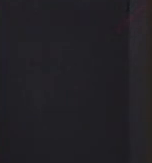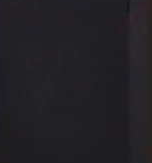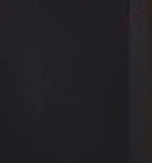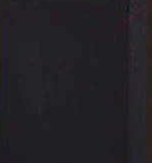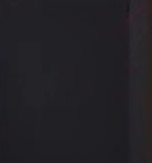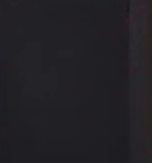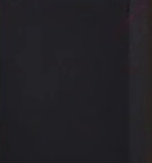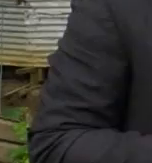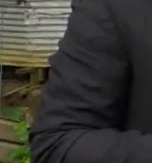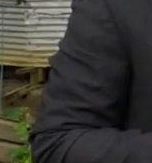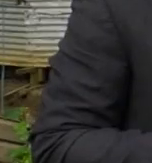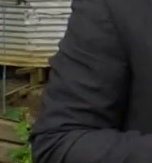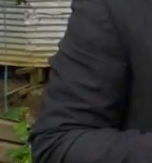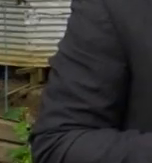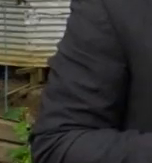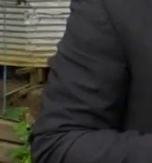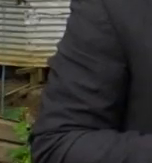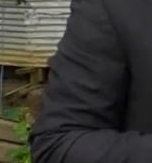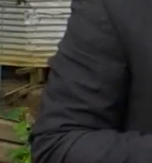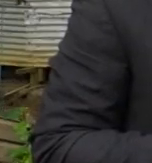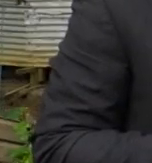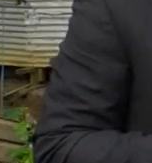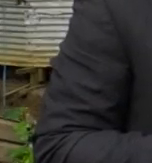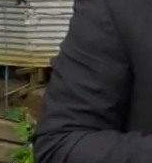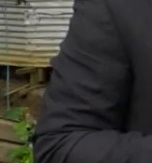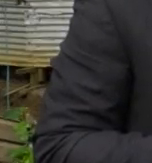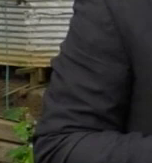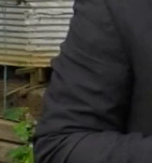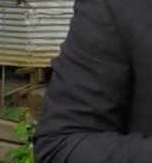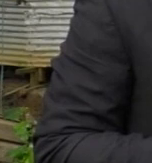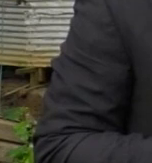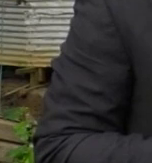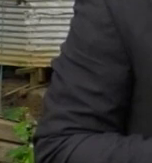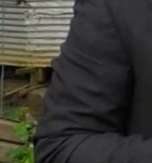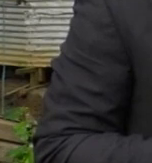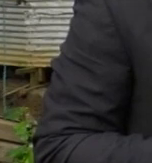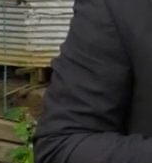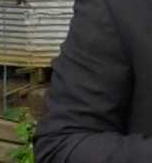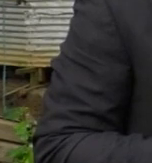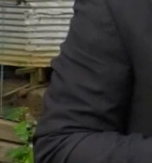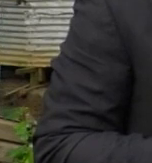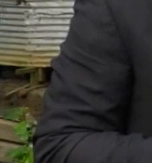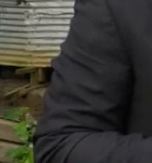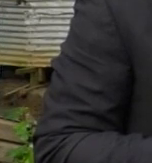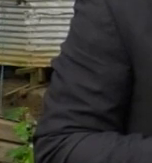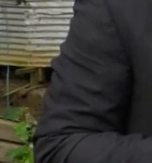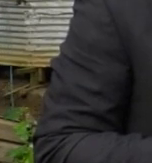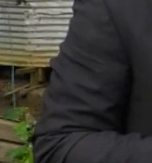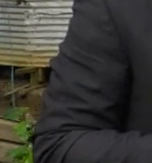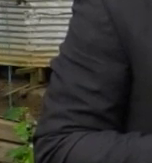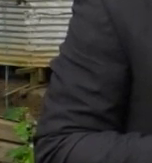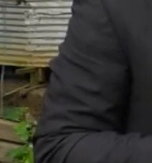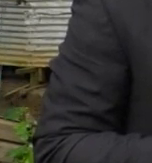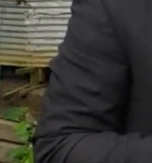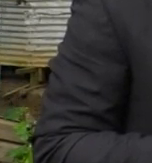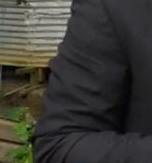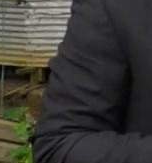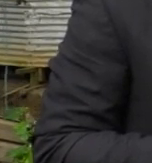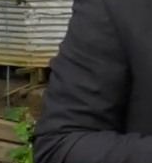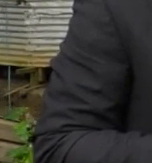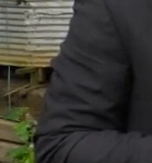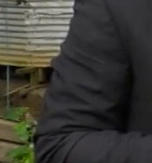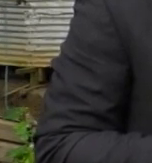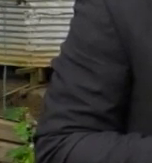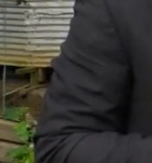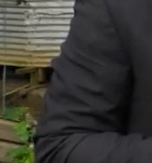what we refer to as wash. At the beginning of this year, RISE programs started developing the community co-design plans and was halted